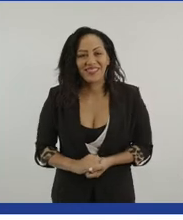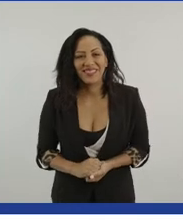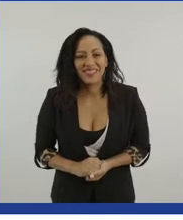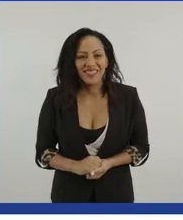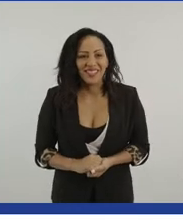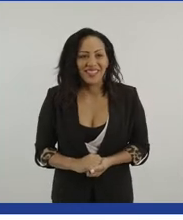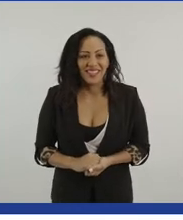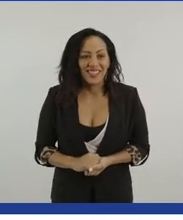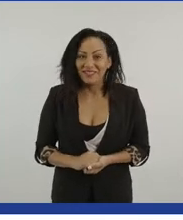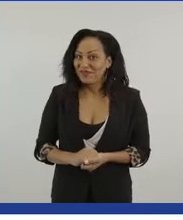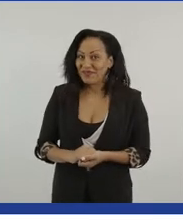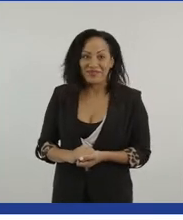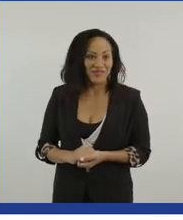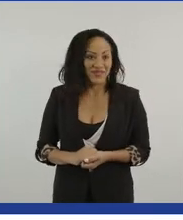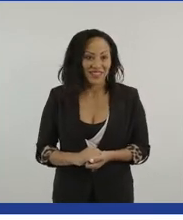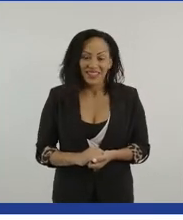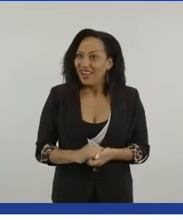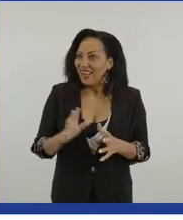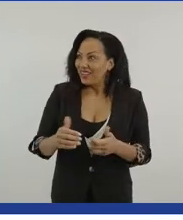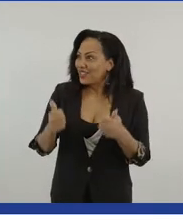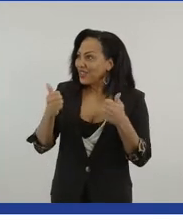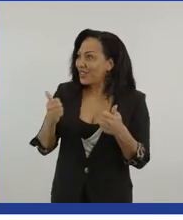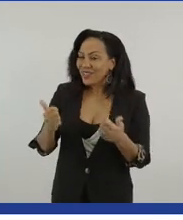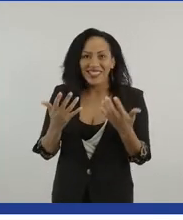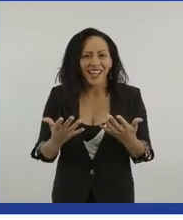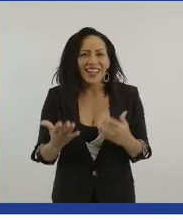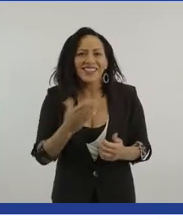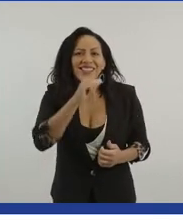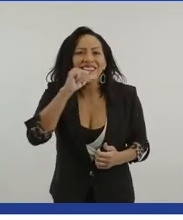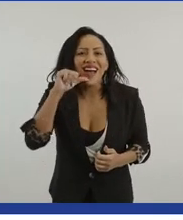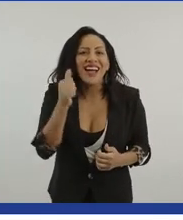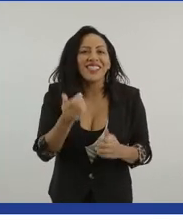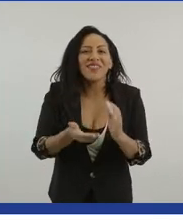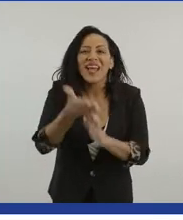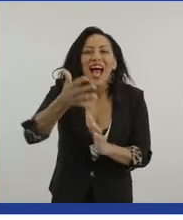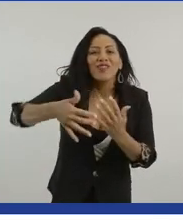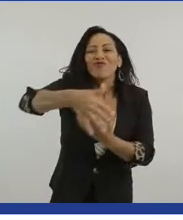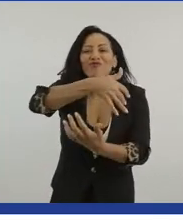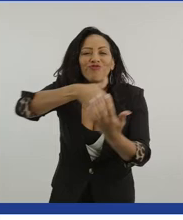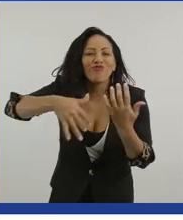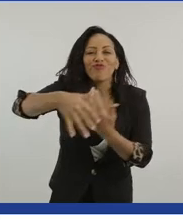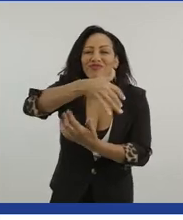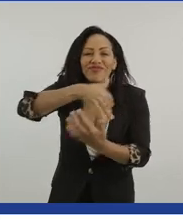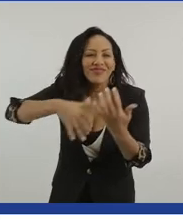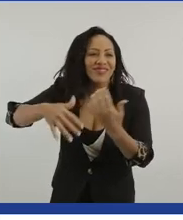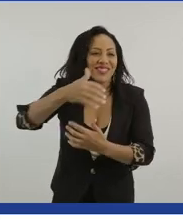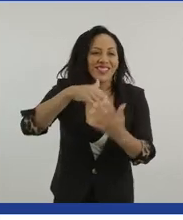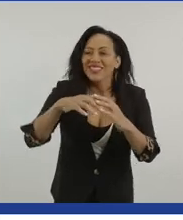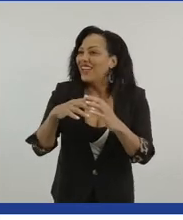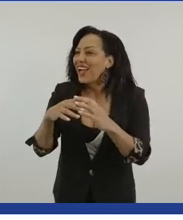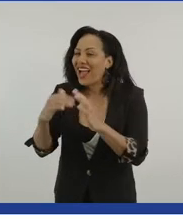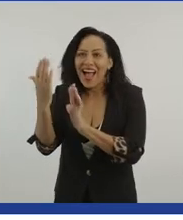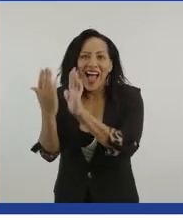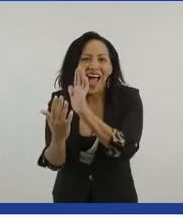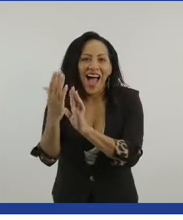How's everybody going? It's good today, isn't it? It's nice to be out. Nice to be able to communicate with